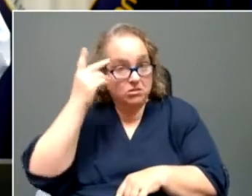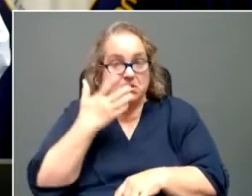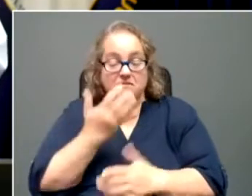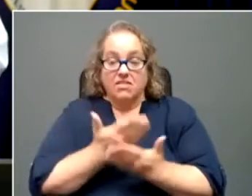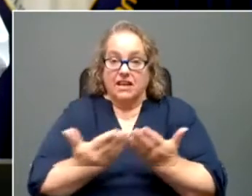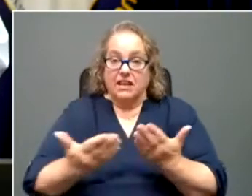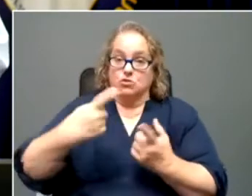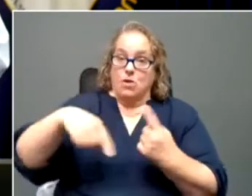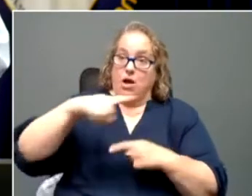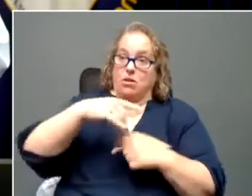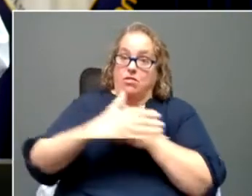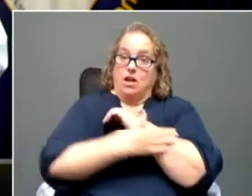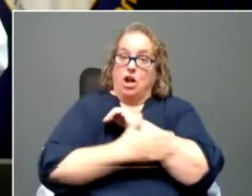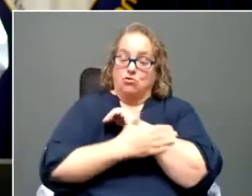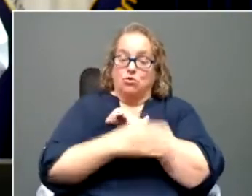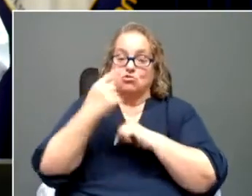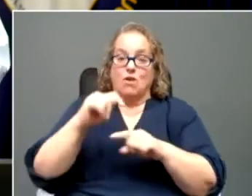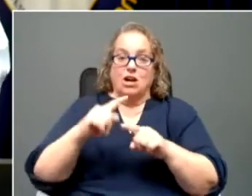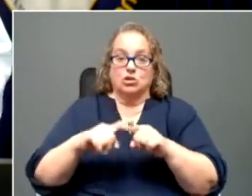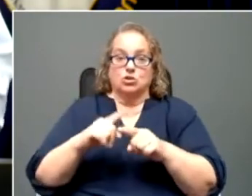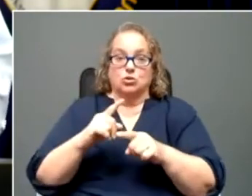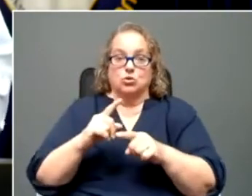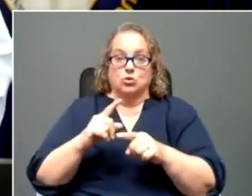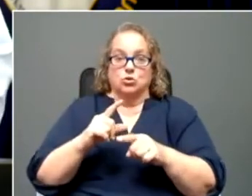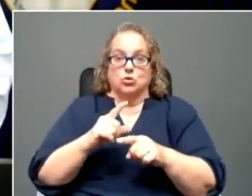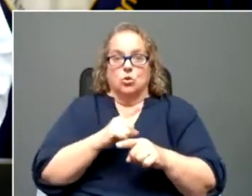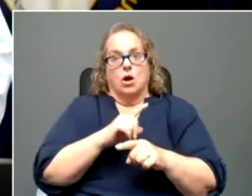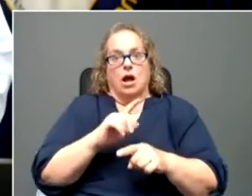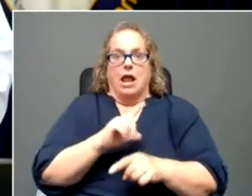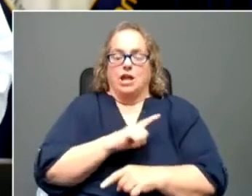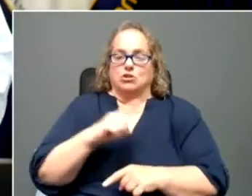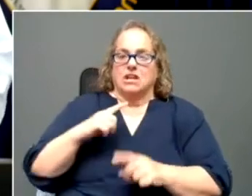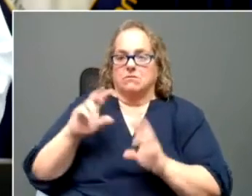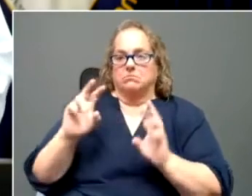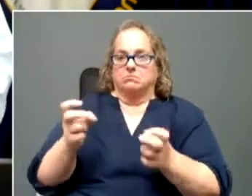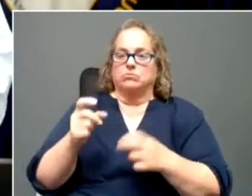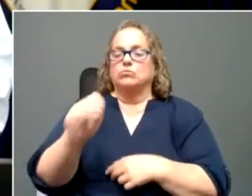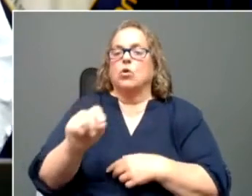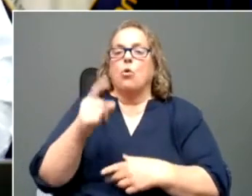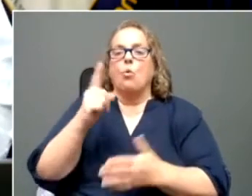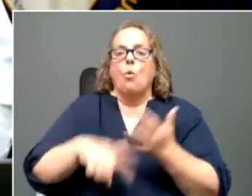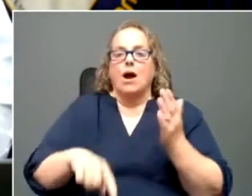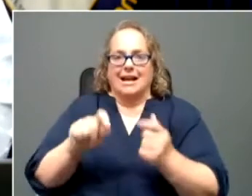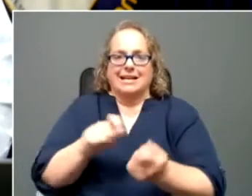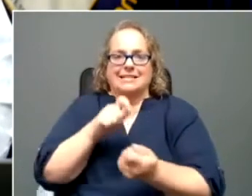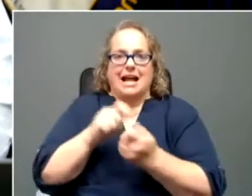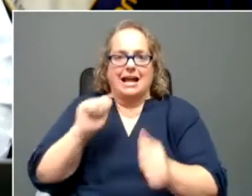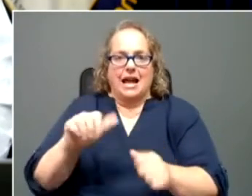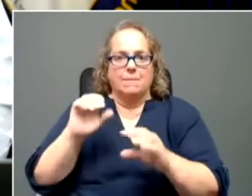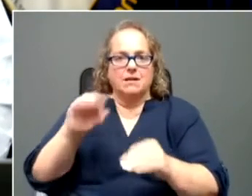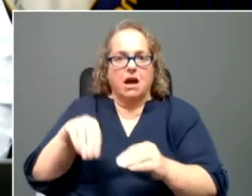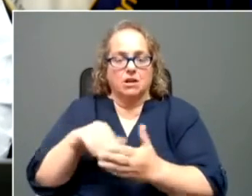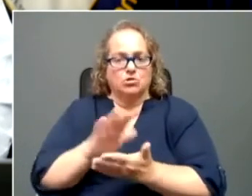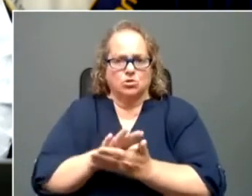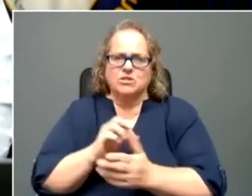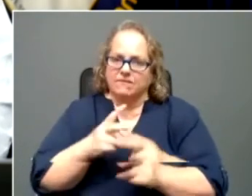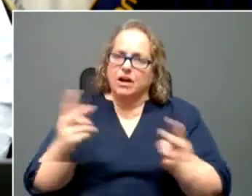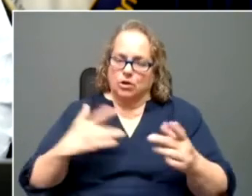country, legislate what exactly will be taught in schools is is is more than a little concerning to me.